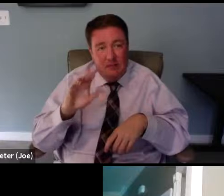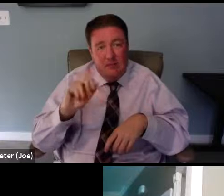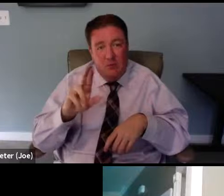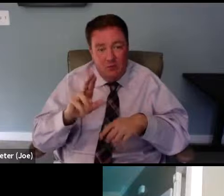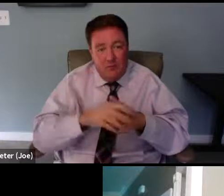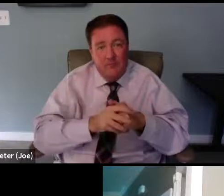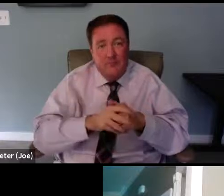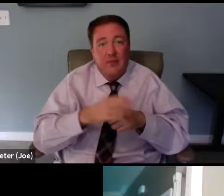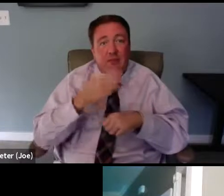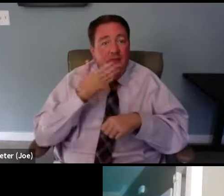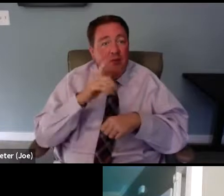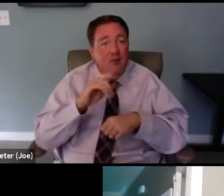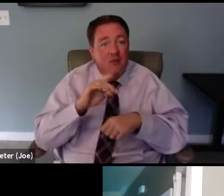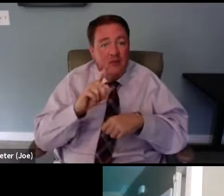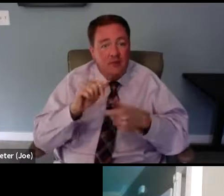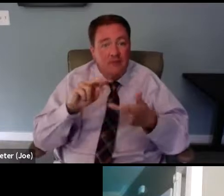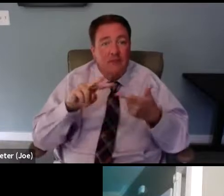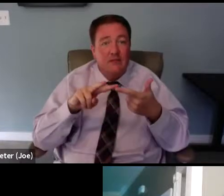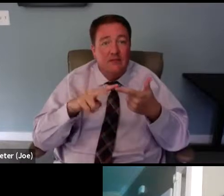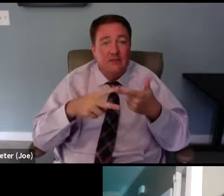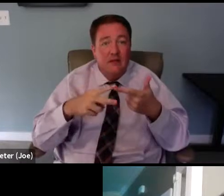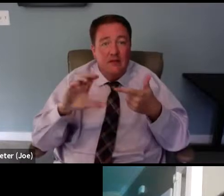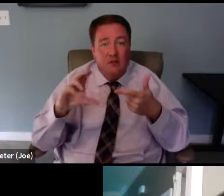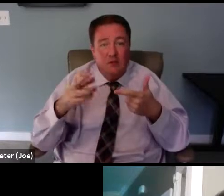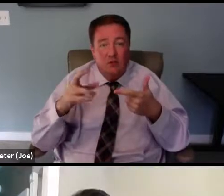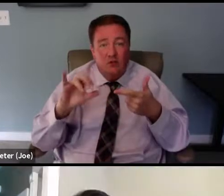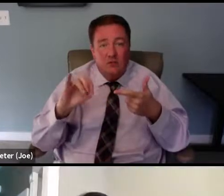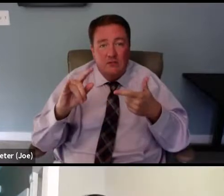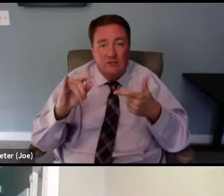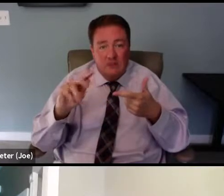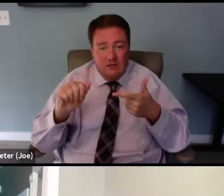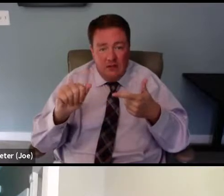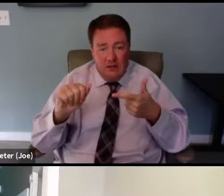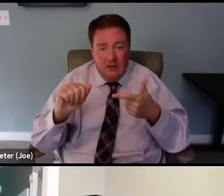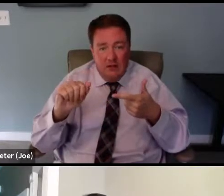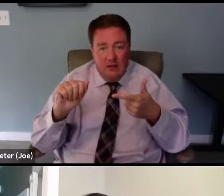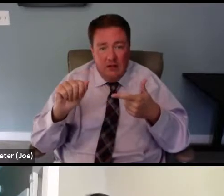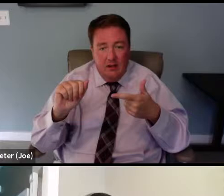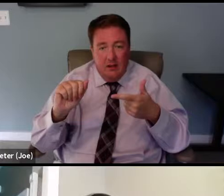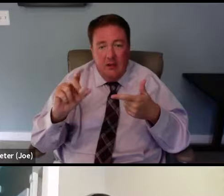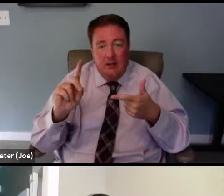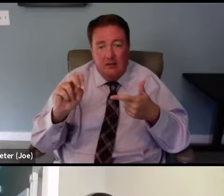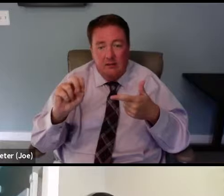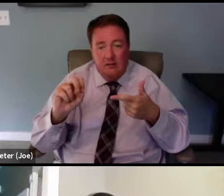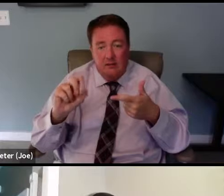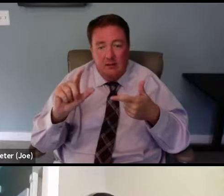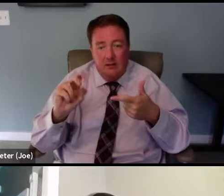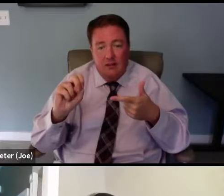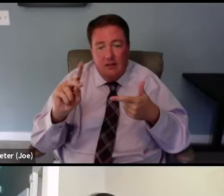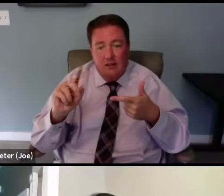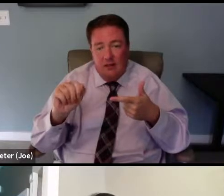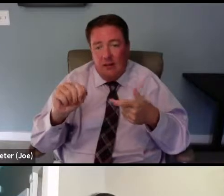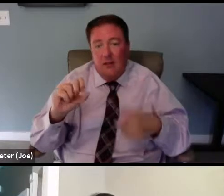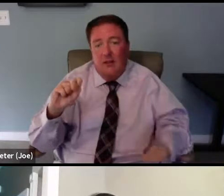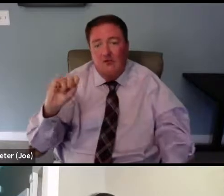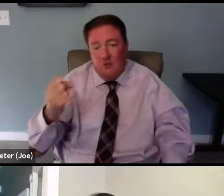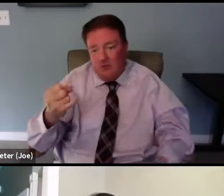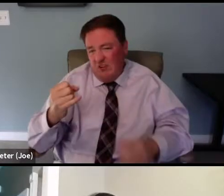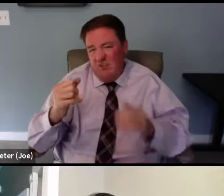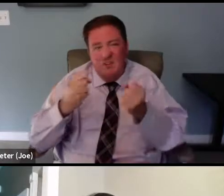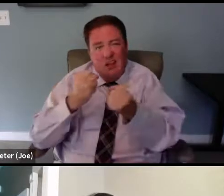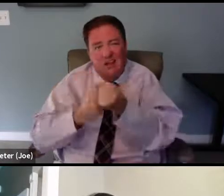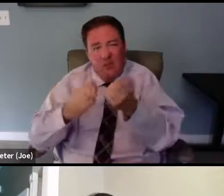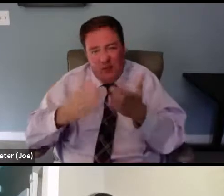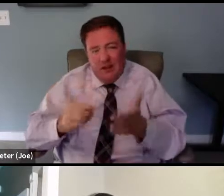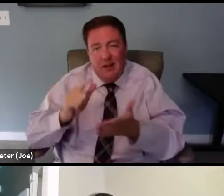Second, joining us today is Christina Adelike. Christina is a social justice advocates advocate and